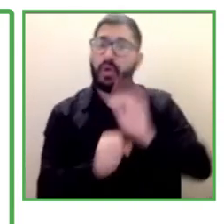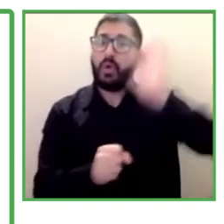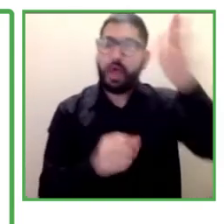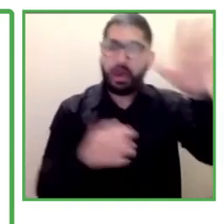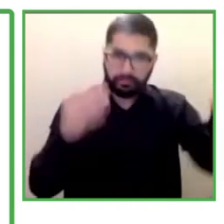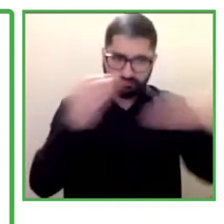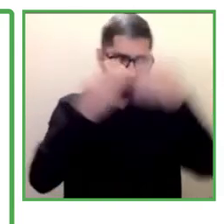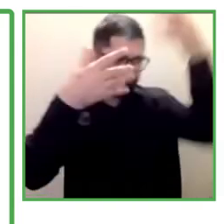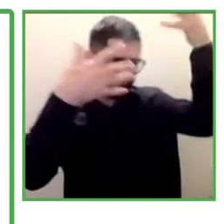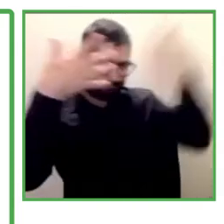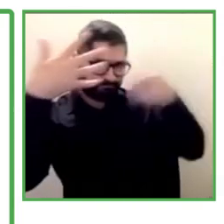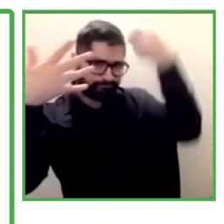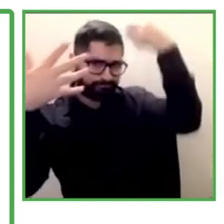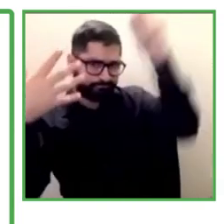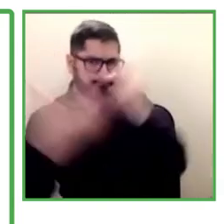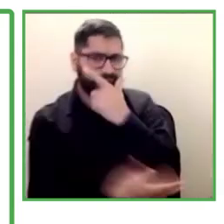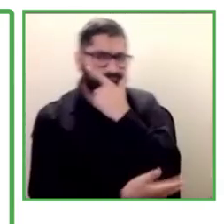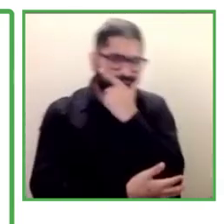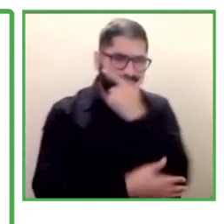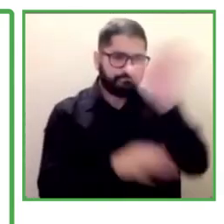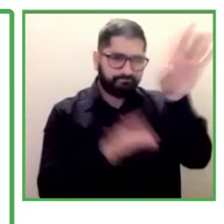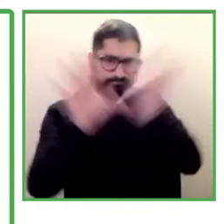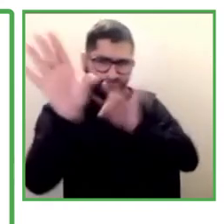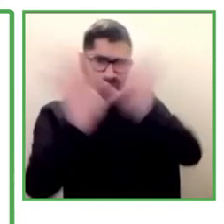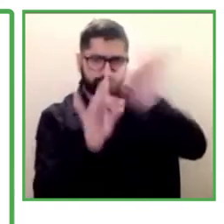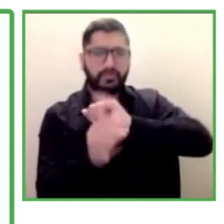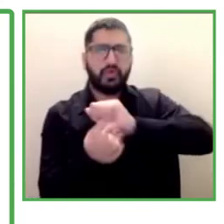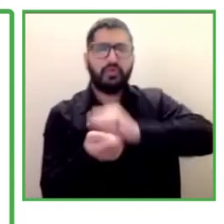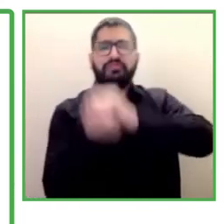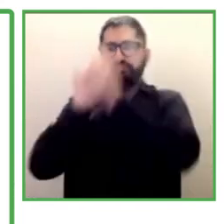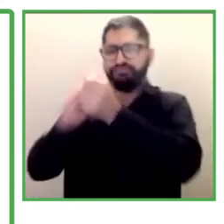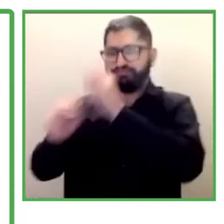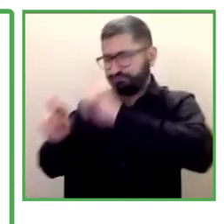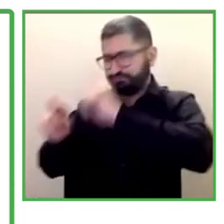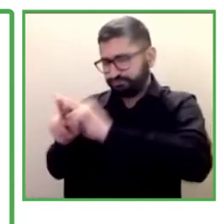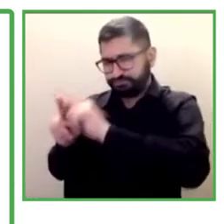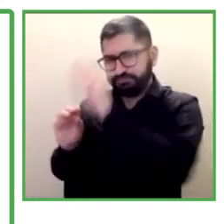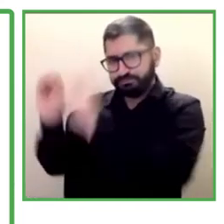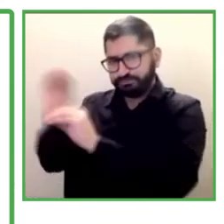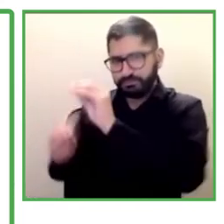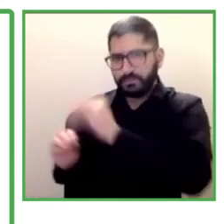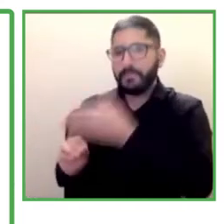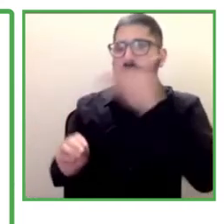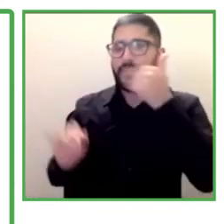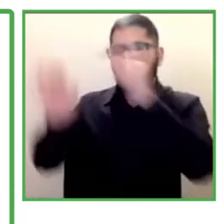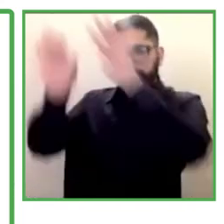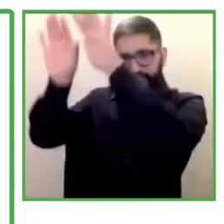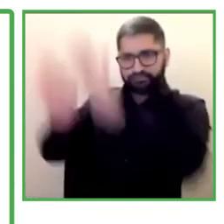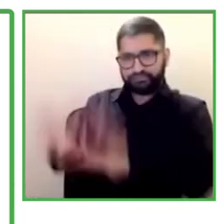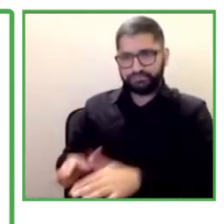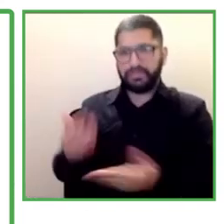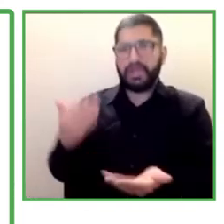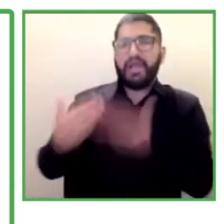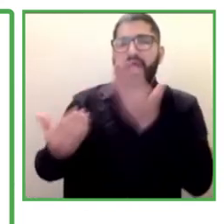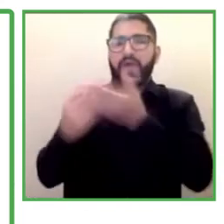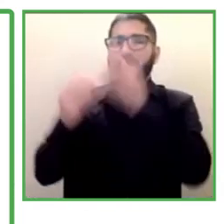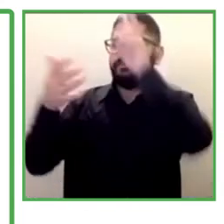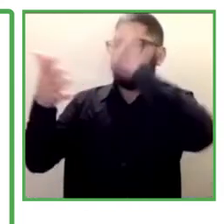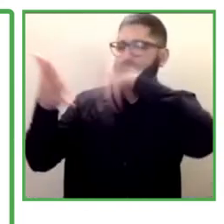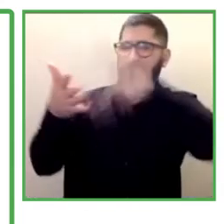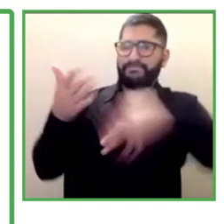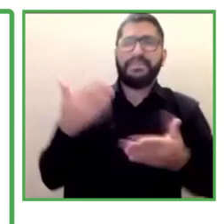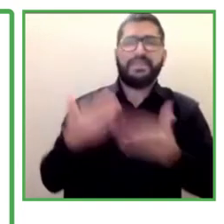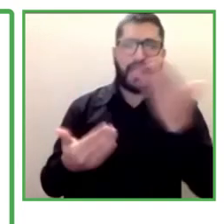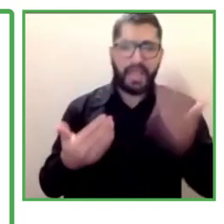an adaptation and validation of these topics. That are going to work for